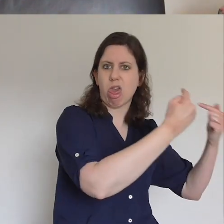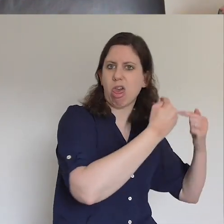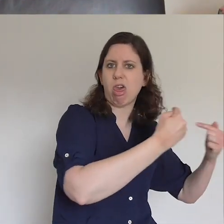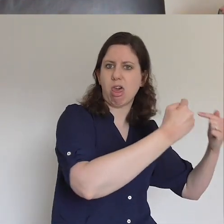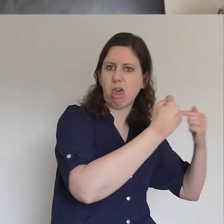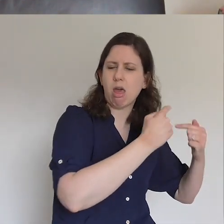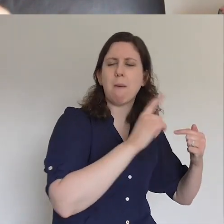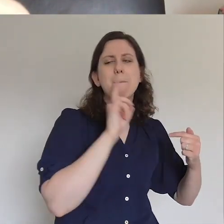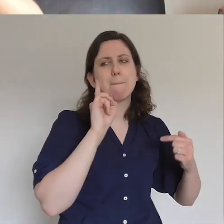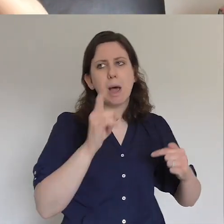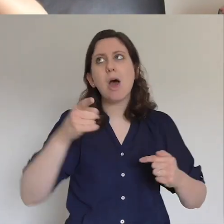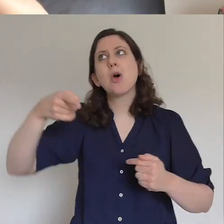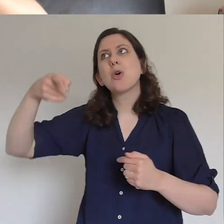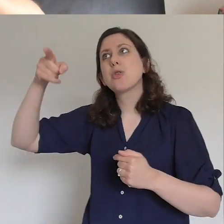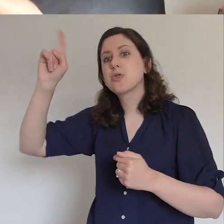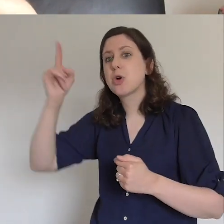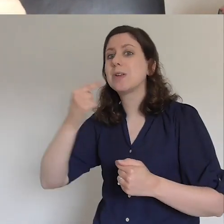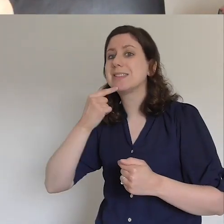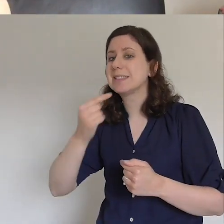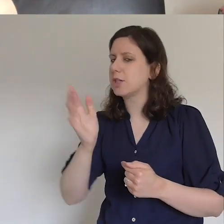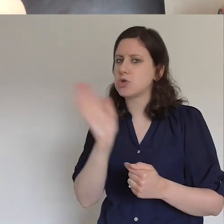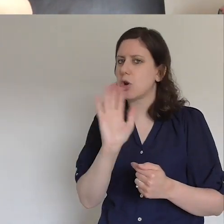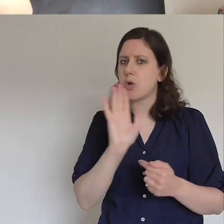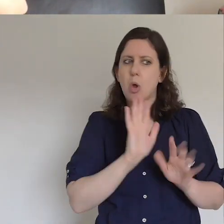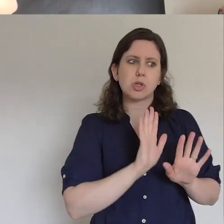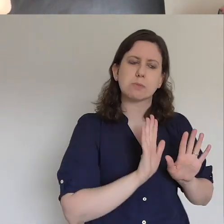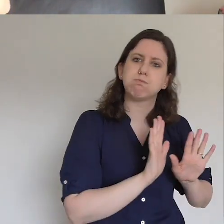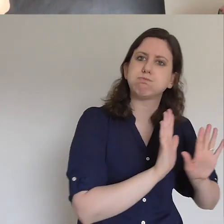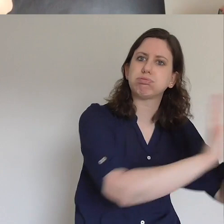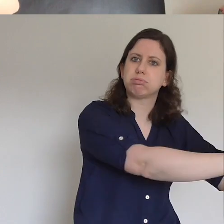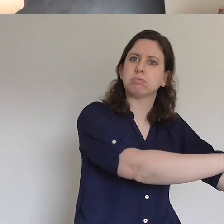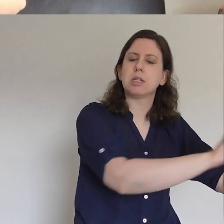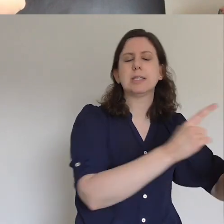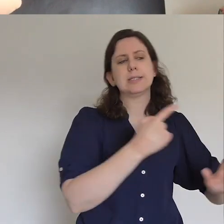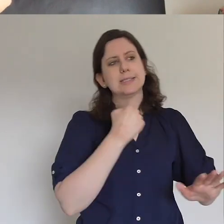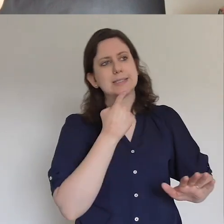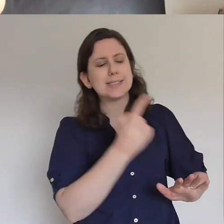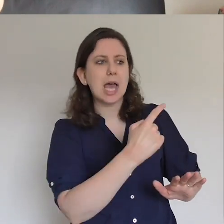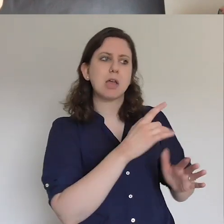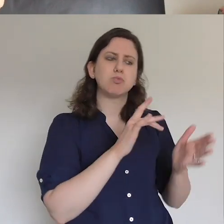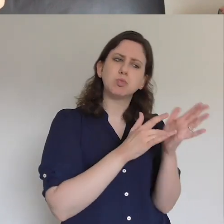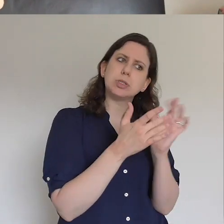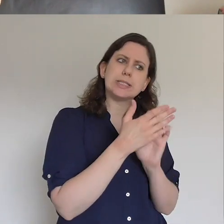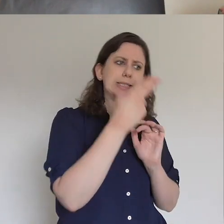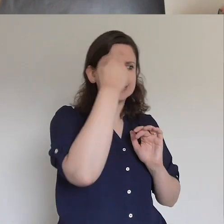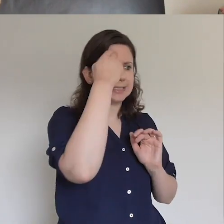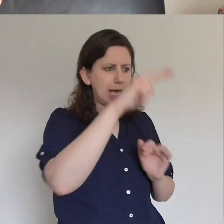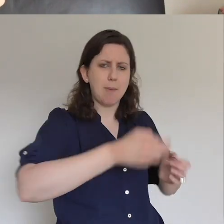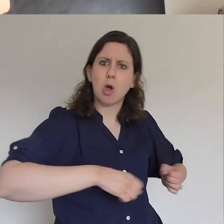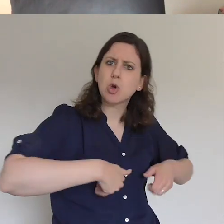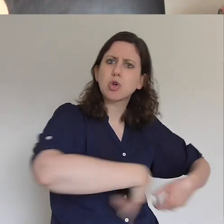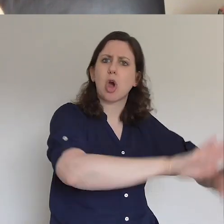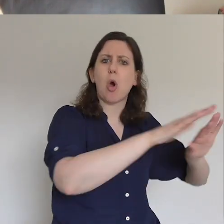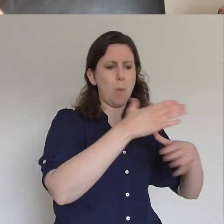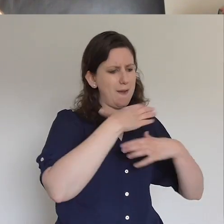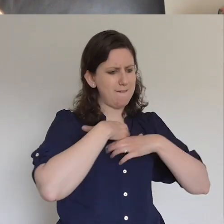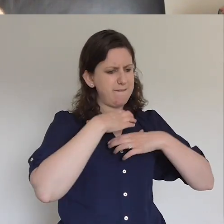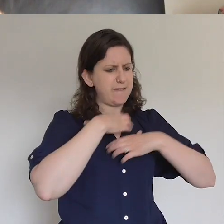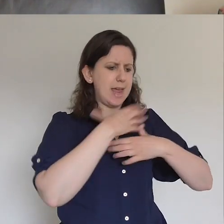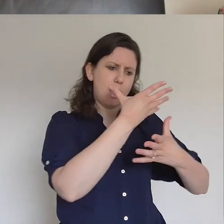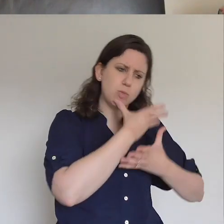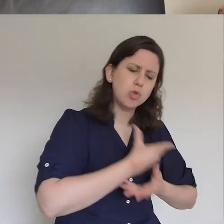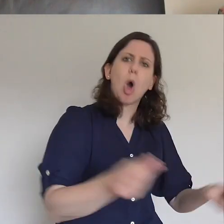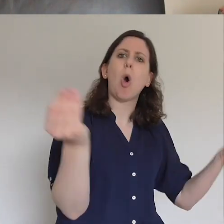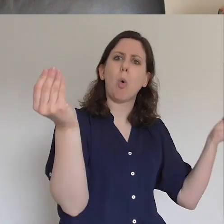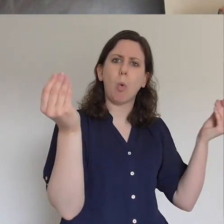want you to push it back and drive it back and just declare in Jesus name be gone to the fear and to step out in